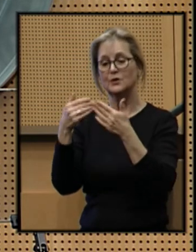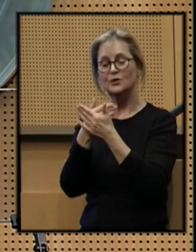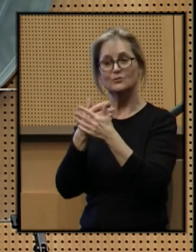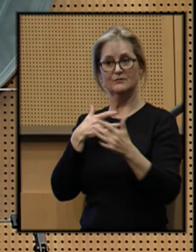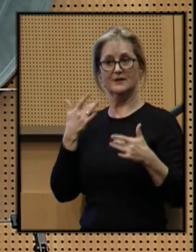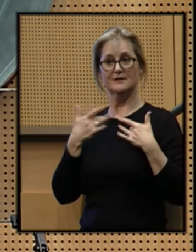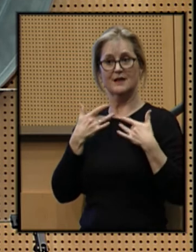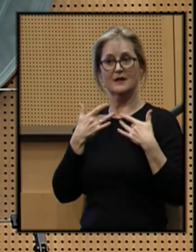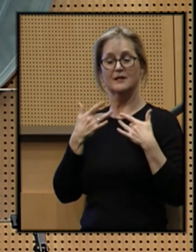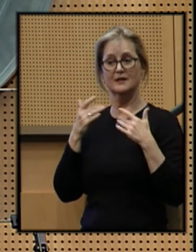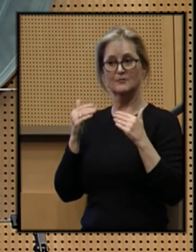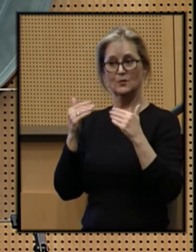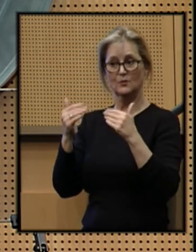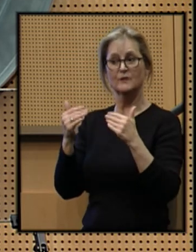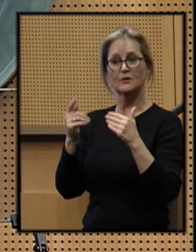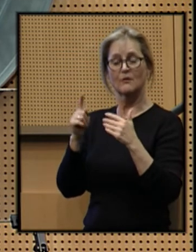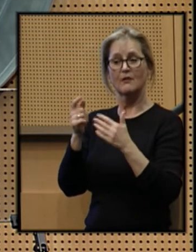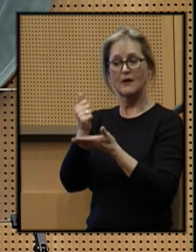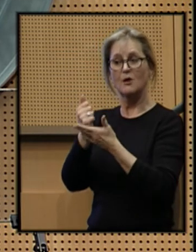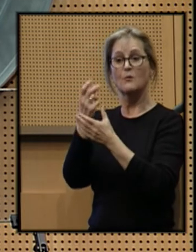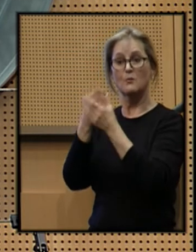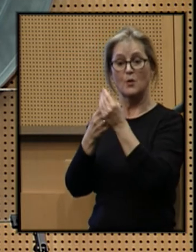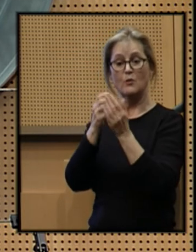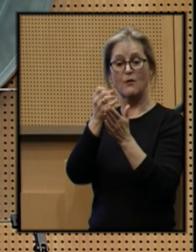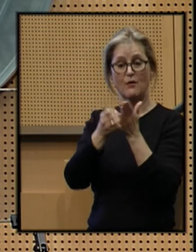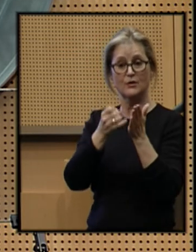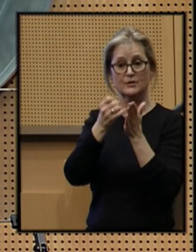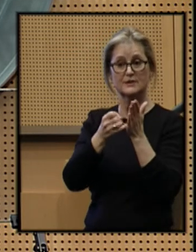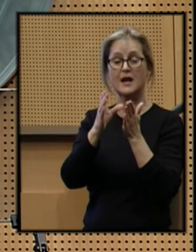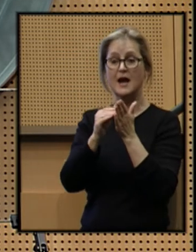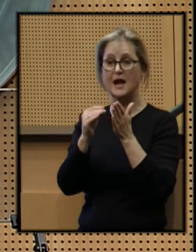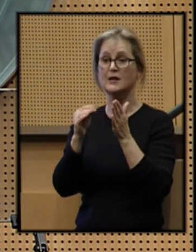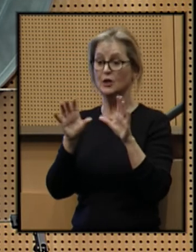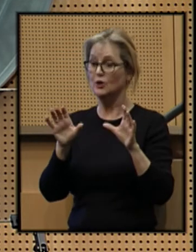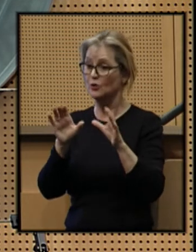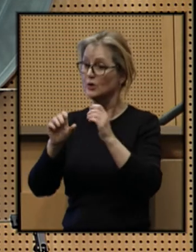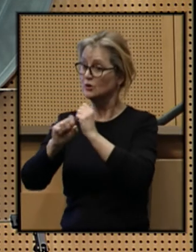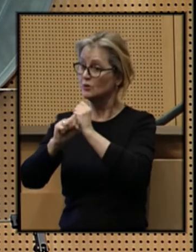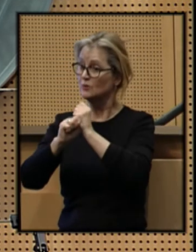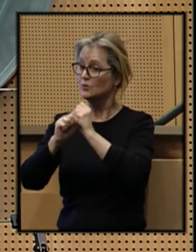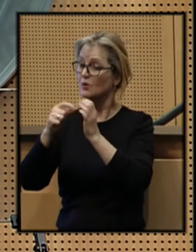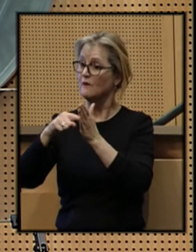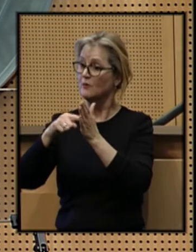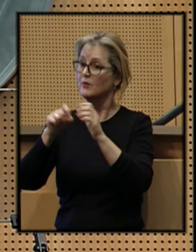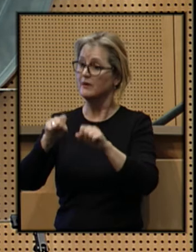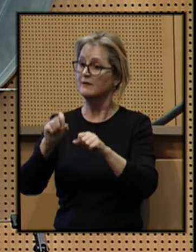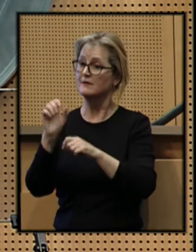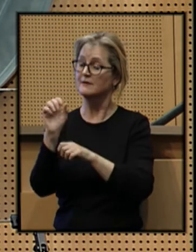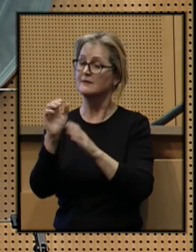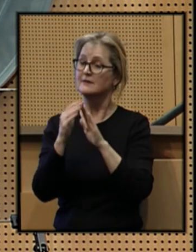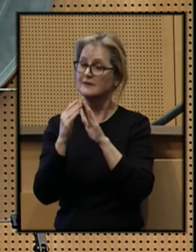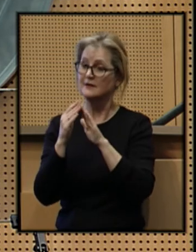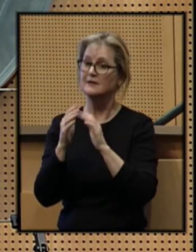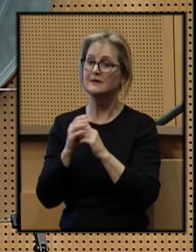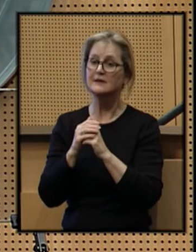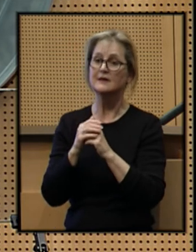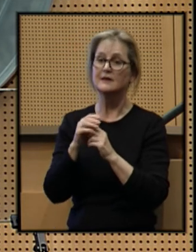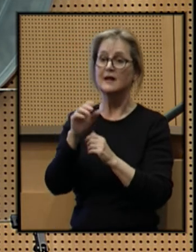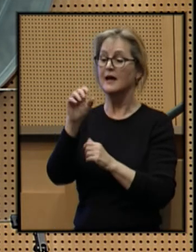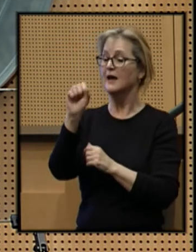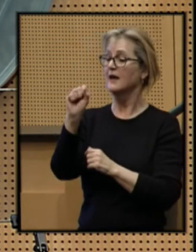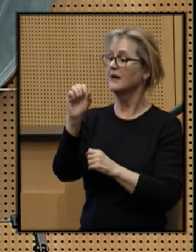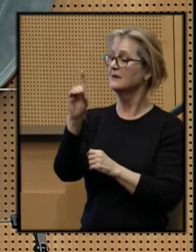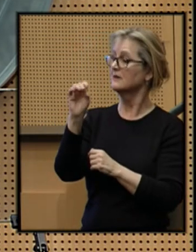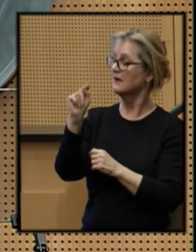exciting move that can help both the arts and commercial affordability in the city. SDOT